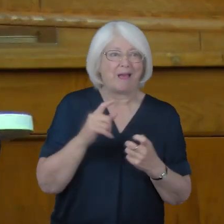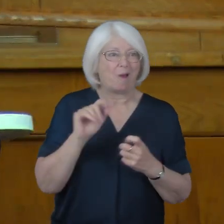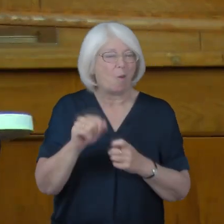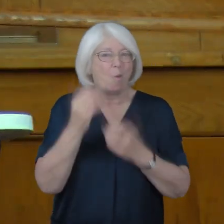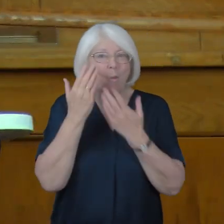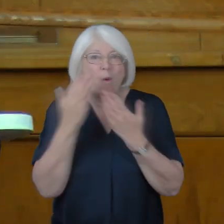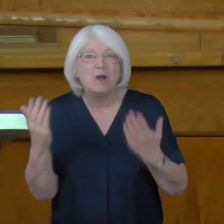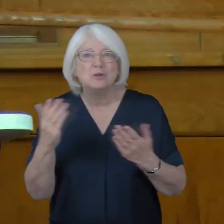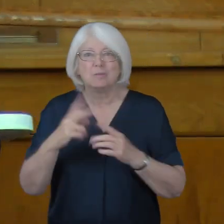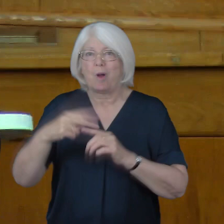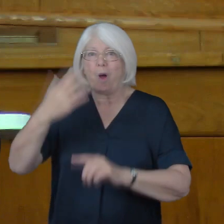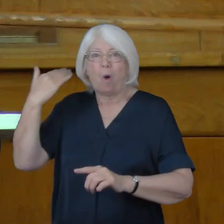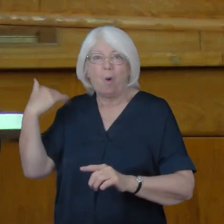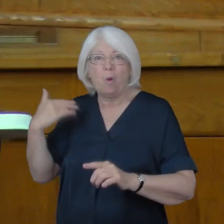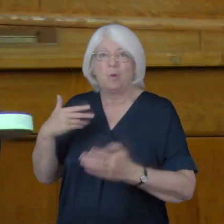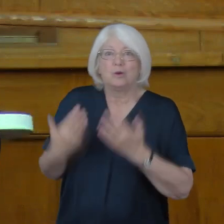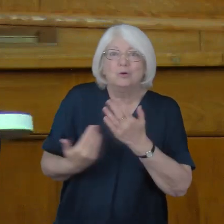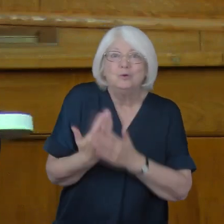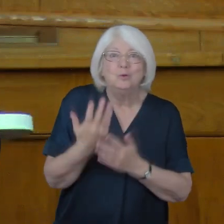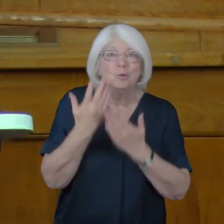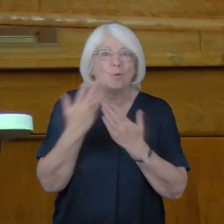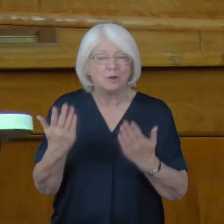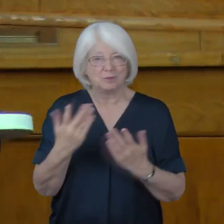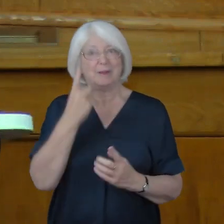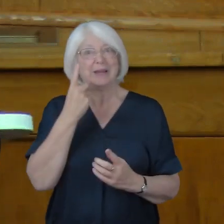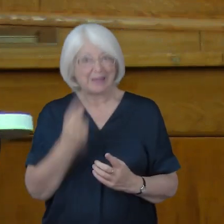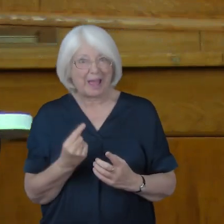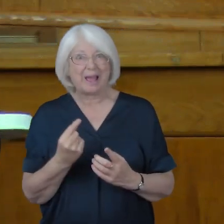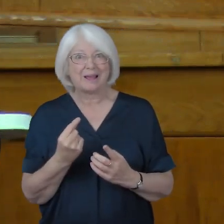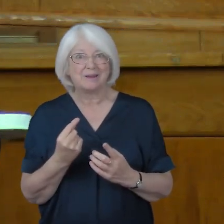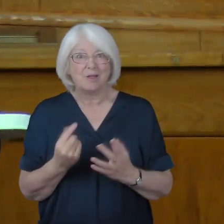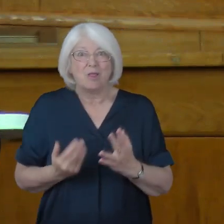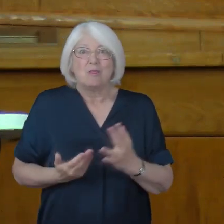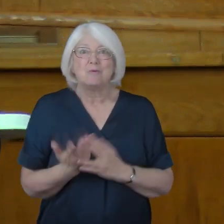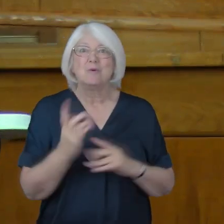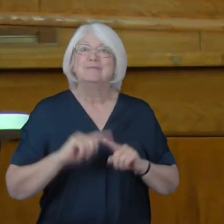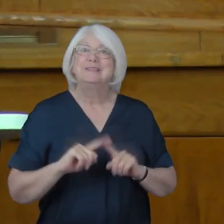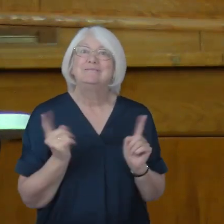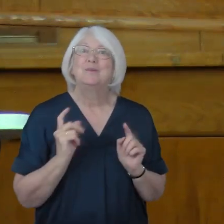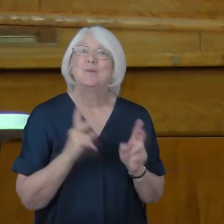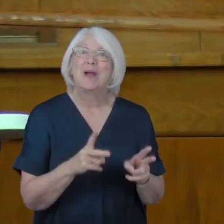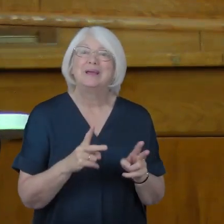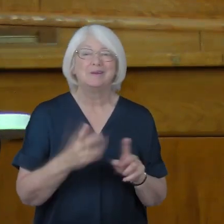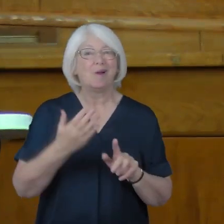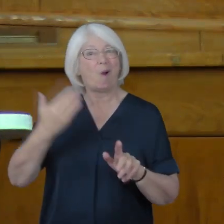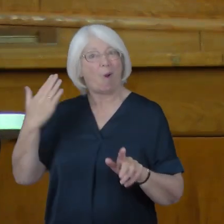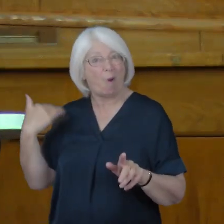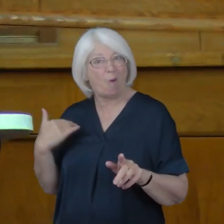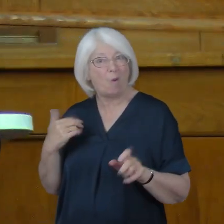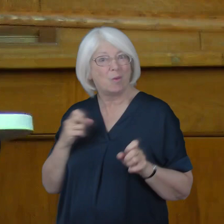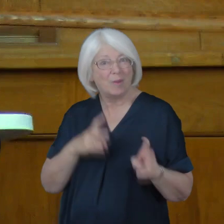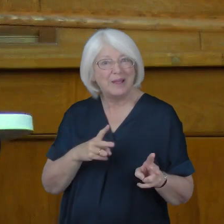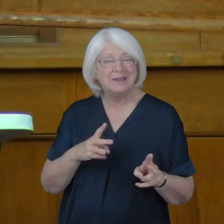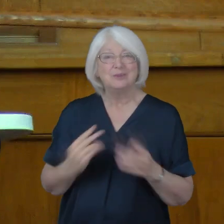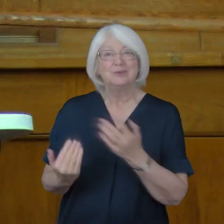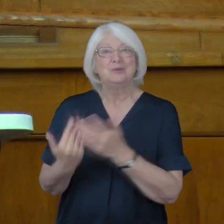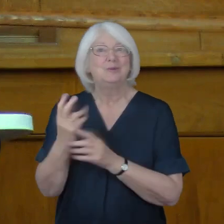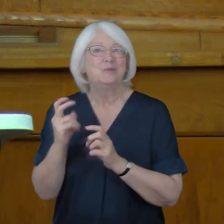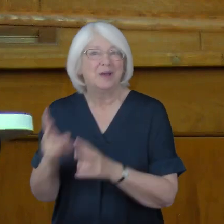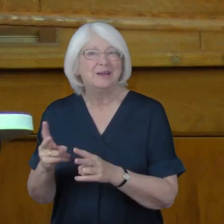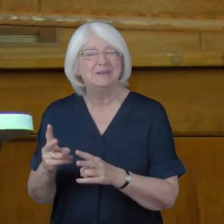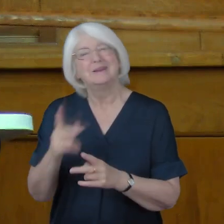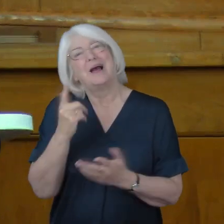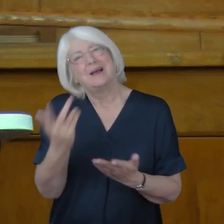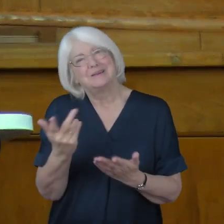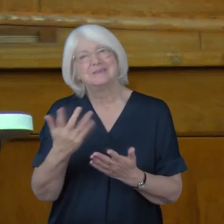sorts of worship, old and new, can go on in old and new ways and that loving your neighbour